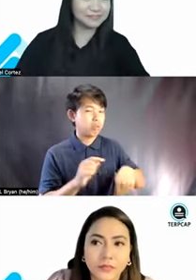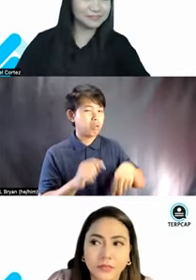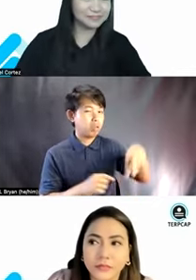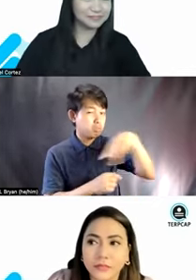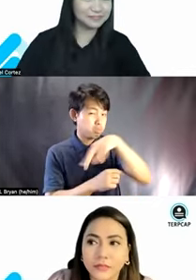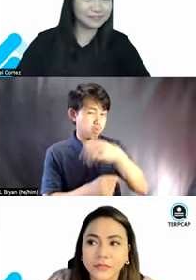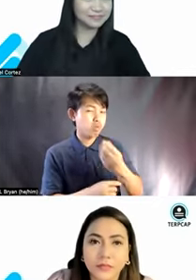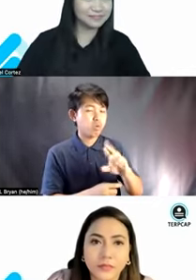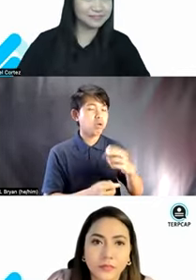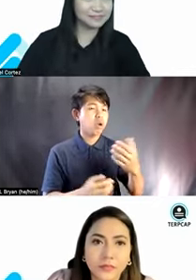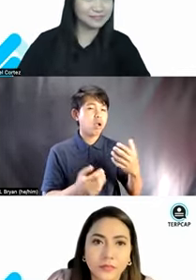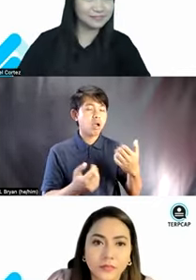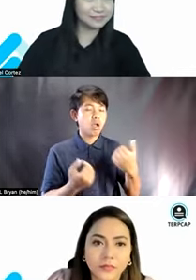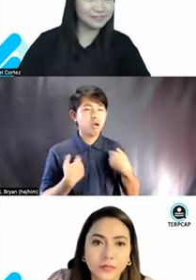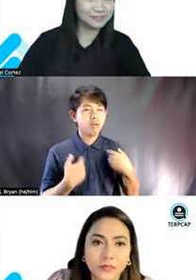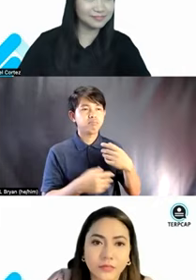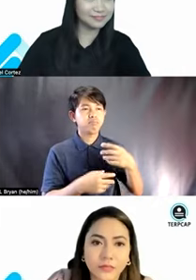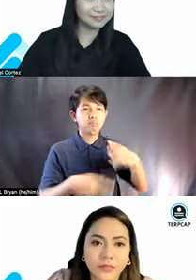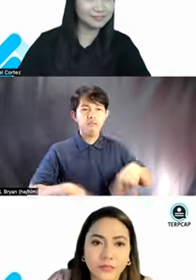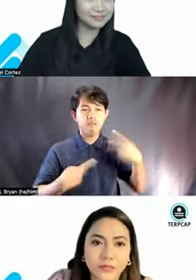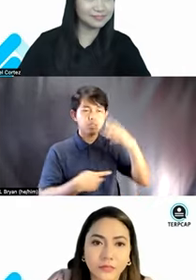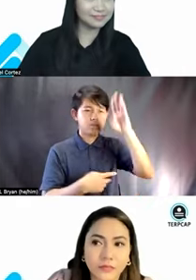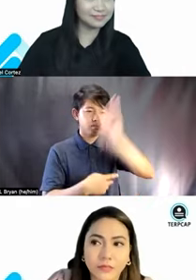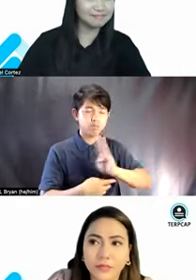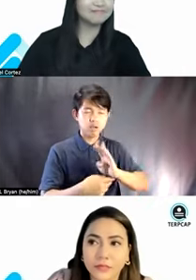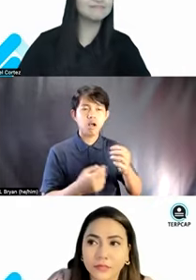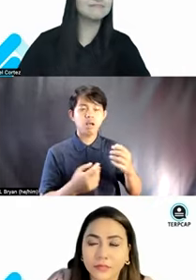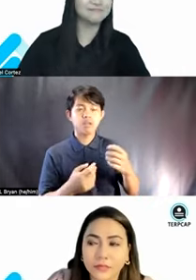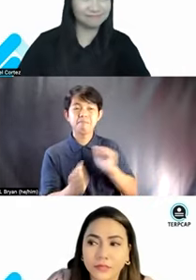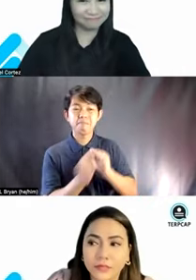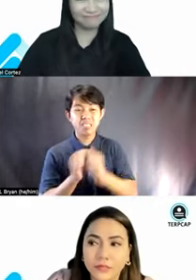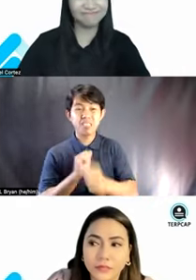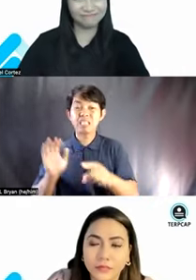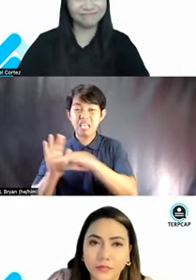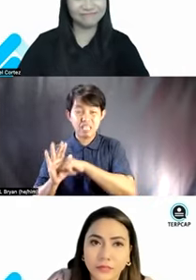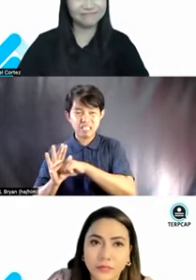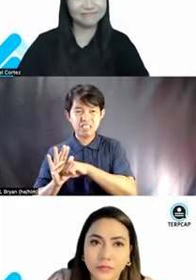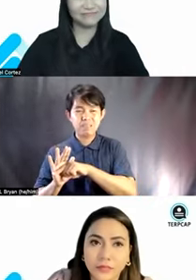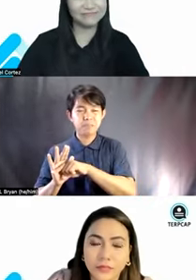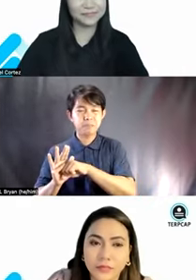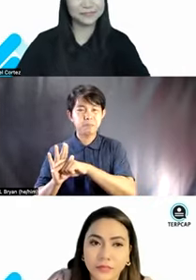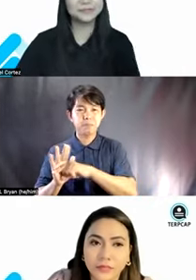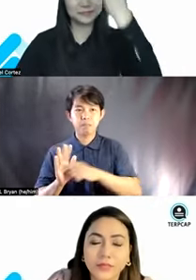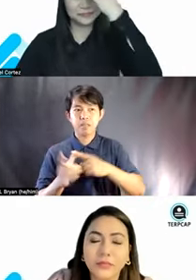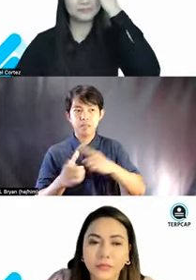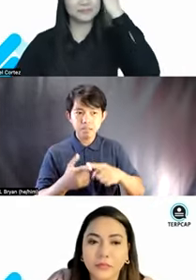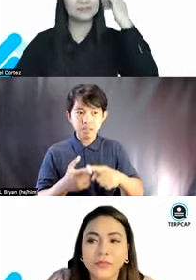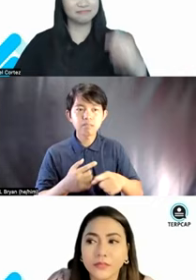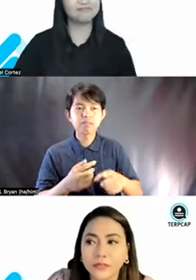physical impairment is something that is negative and it promotes, uh, stigma.